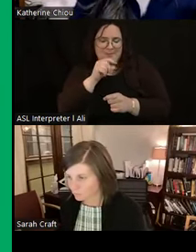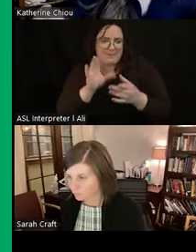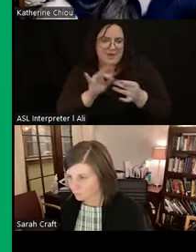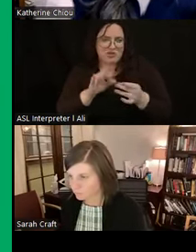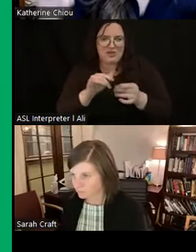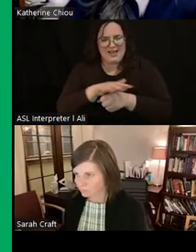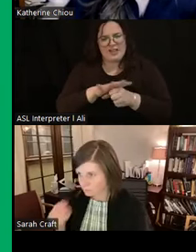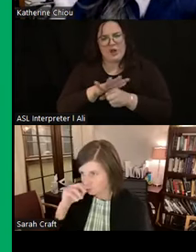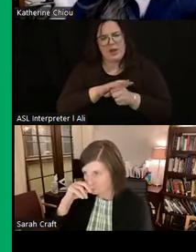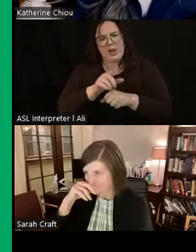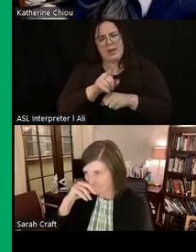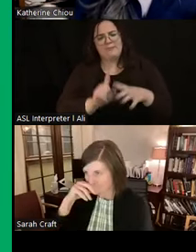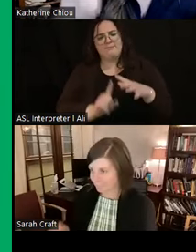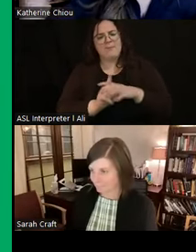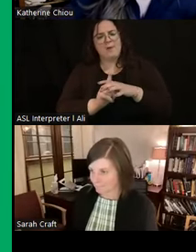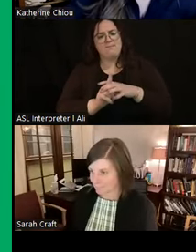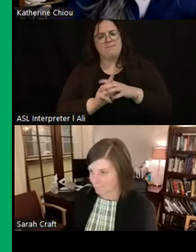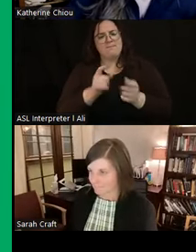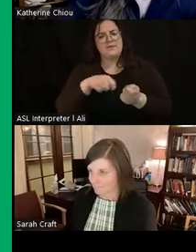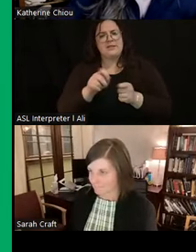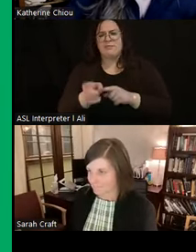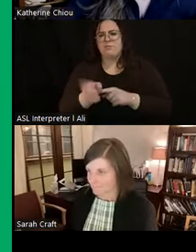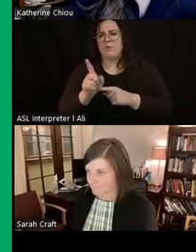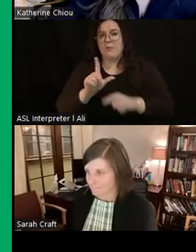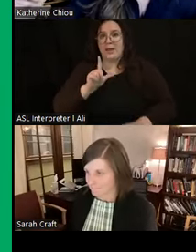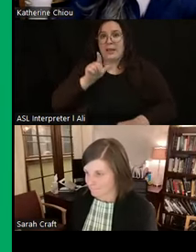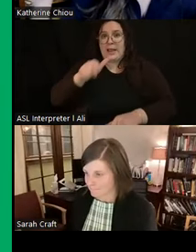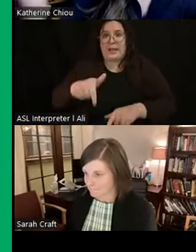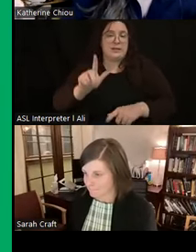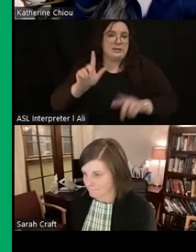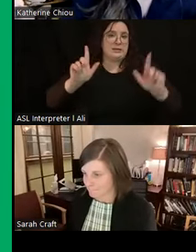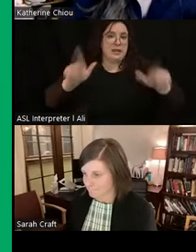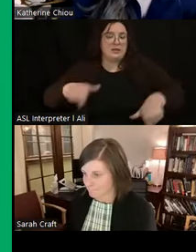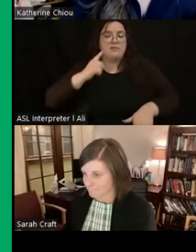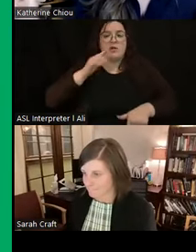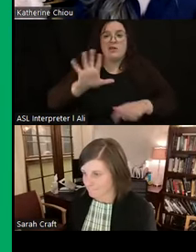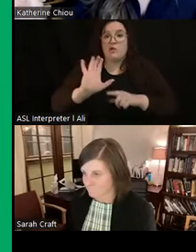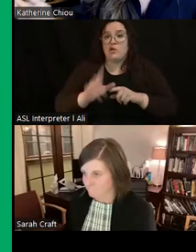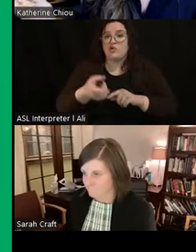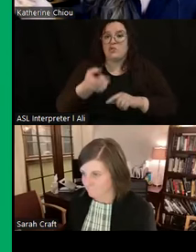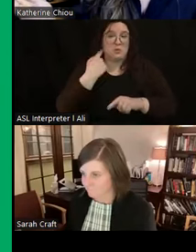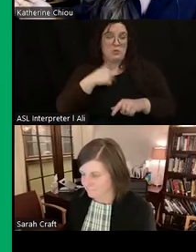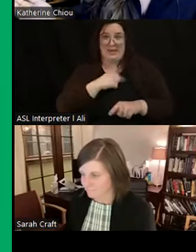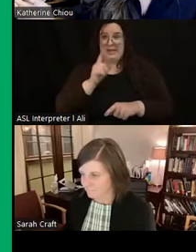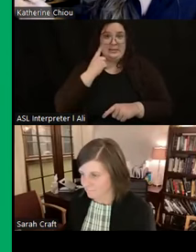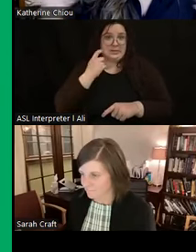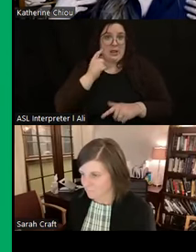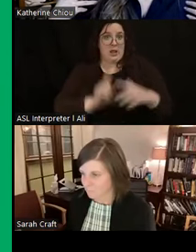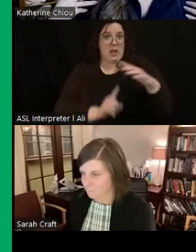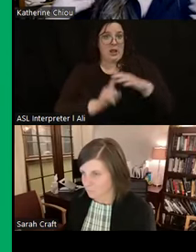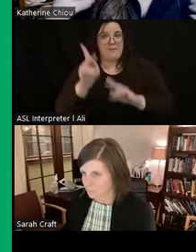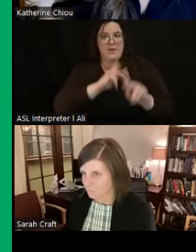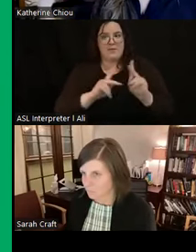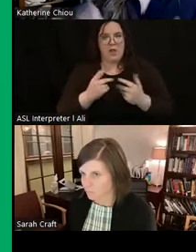that popped up at a very specific moment late into the cultural sequence. We think that it popped up because suddenly there's fears about people's